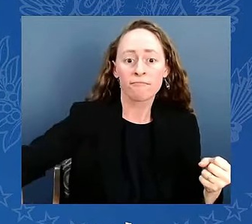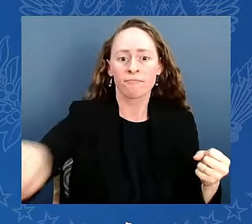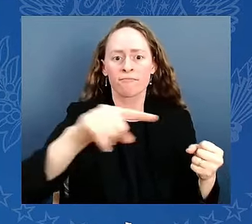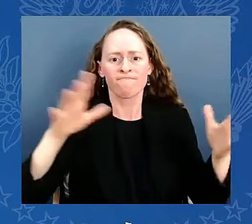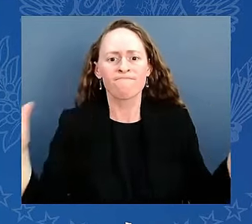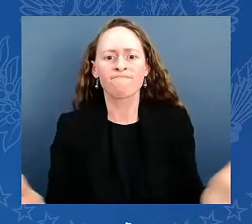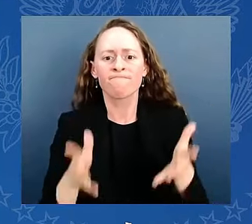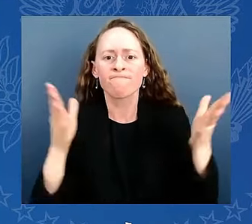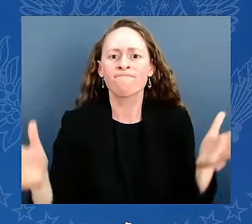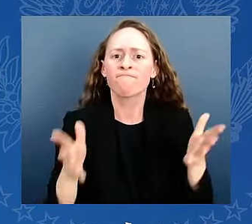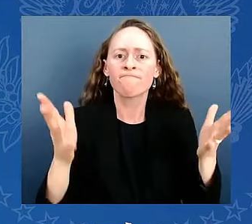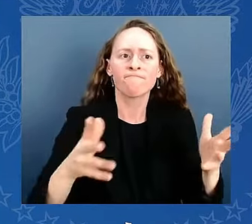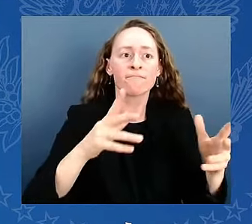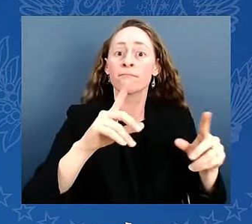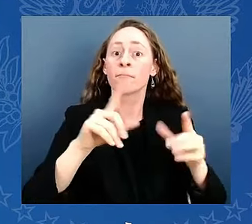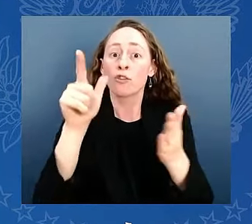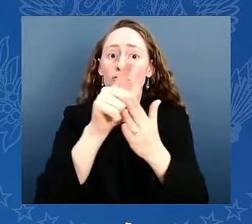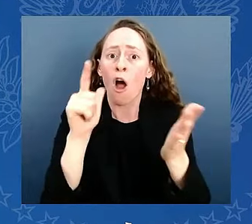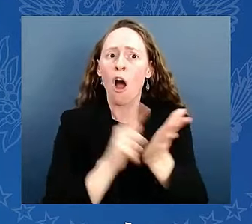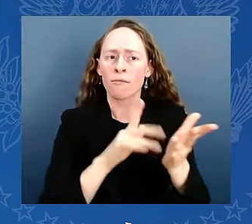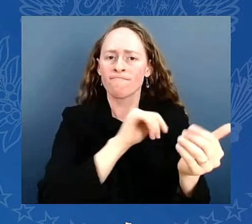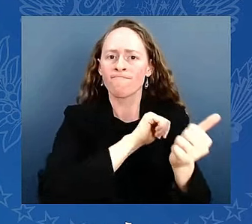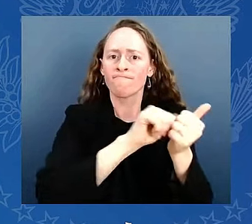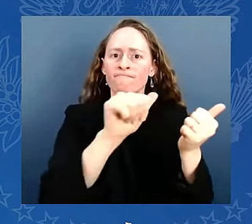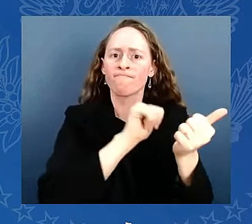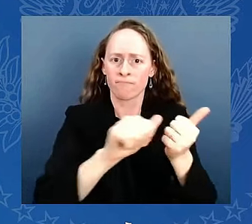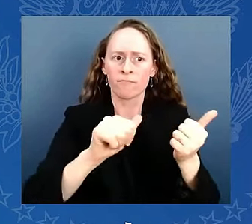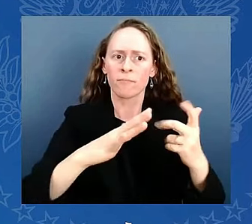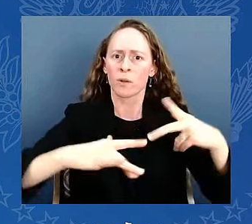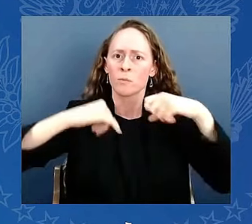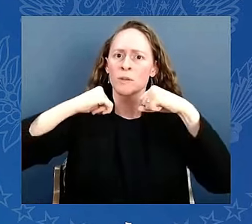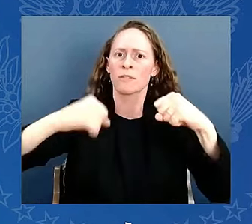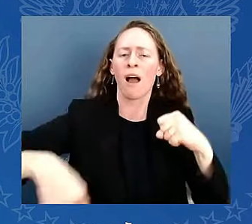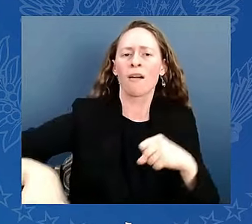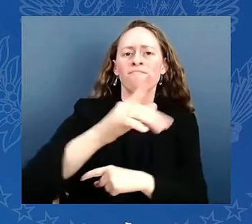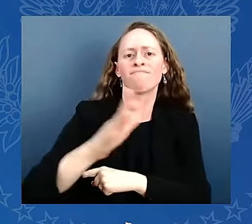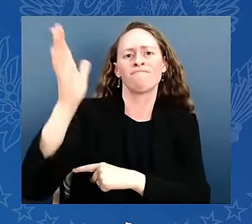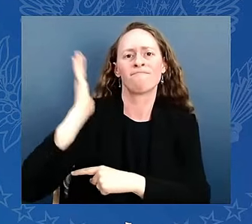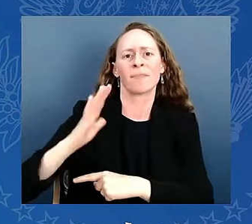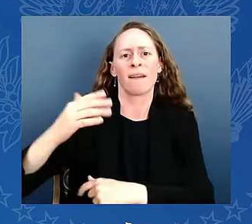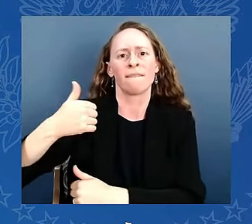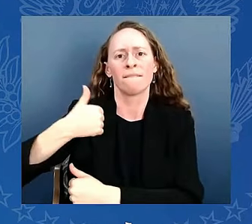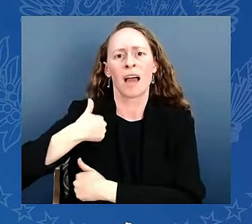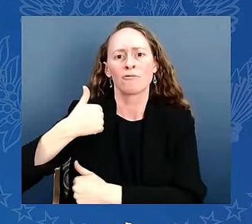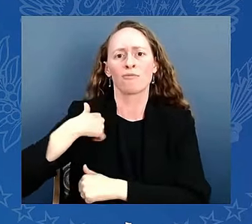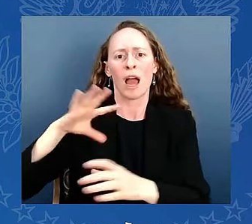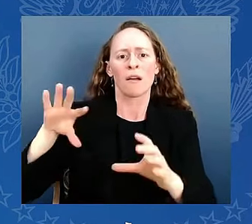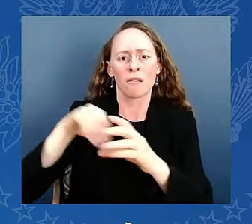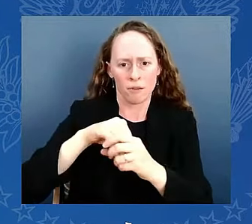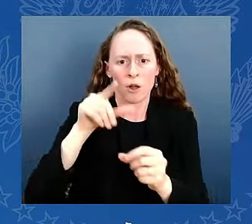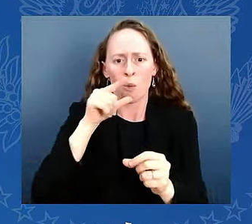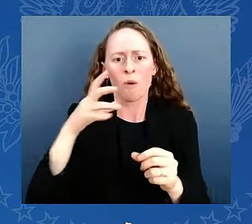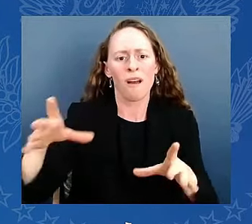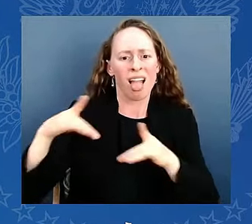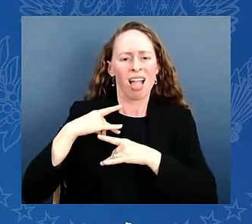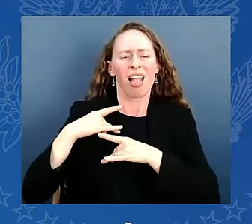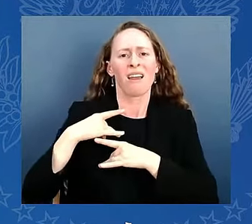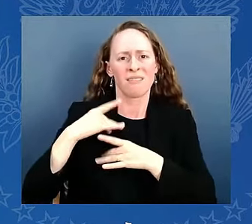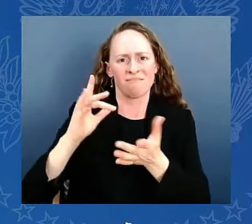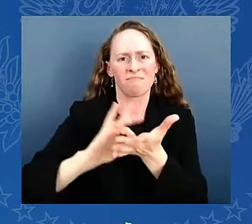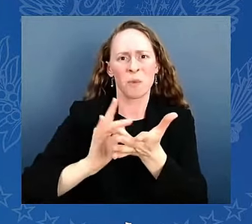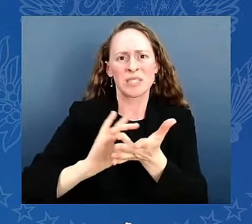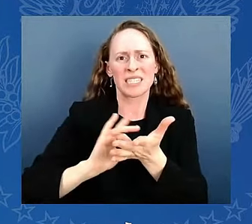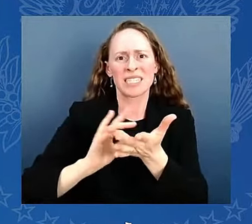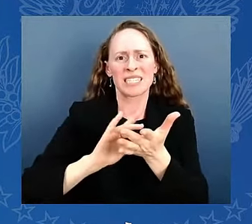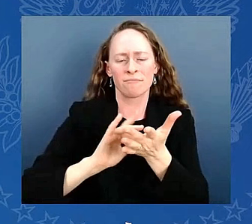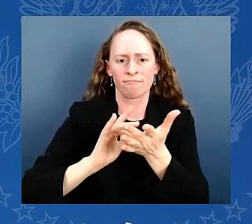You know, most significant climate law ever, ever in the history of the world. The first major gun safety law